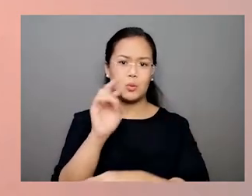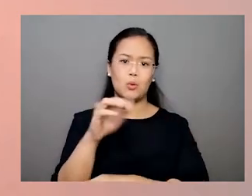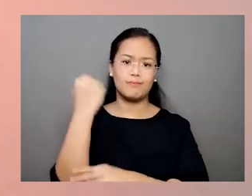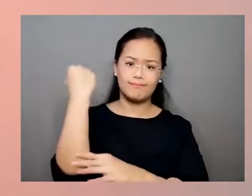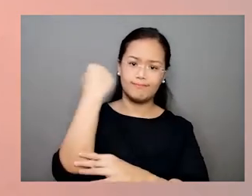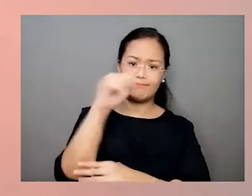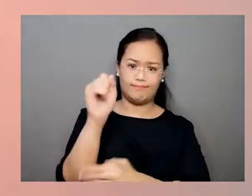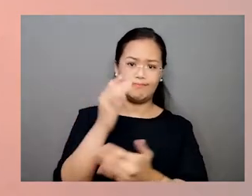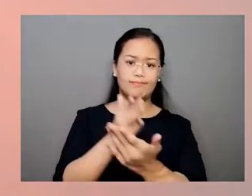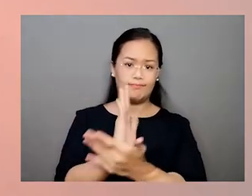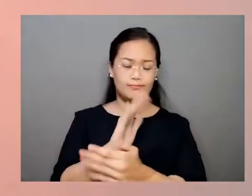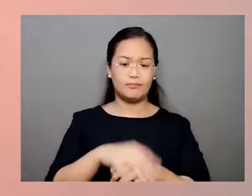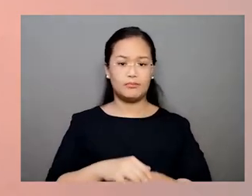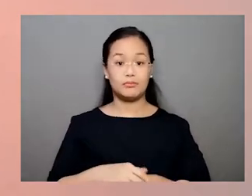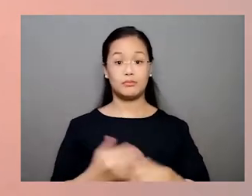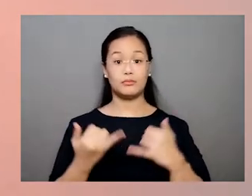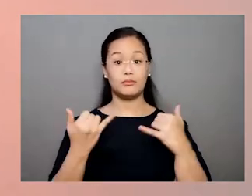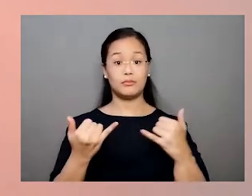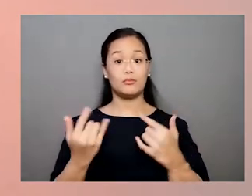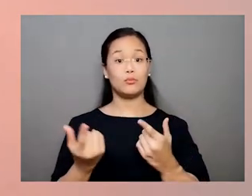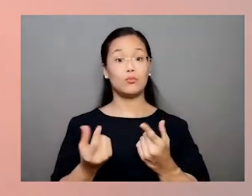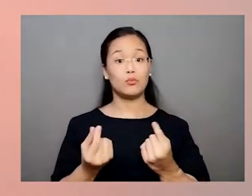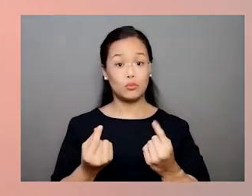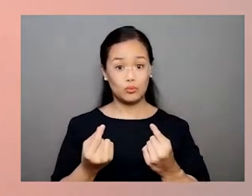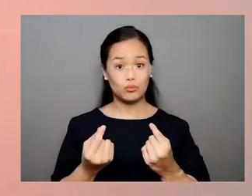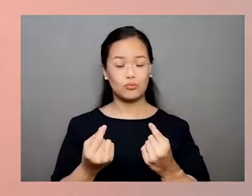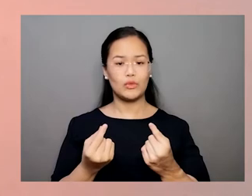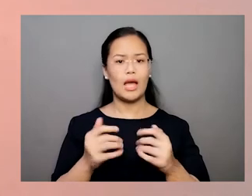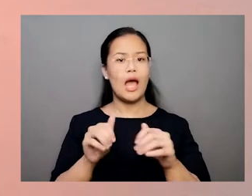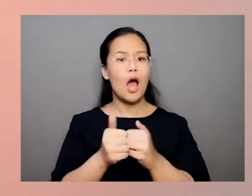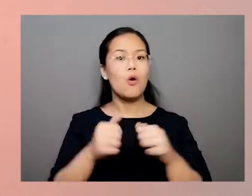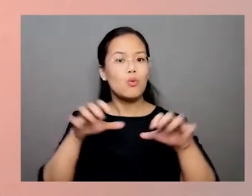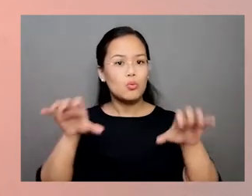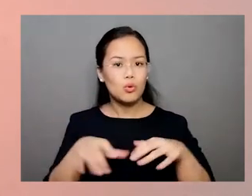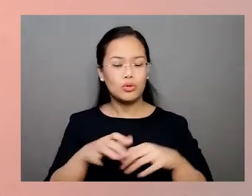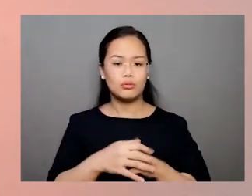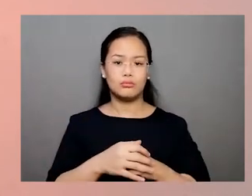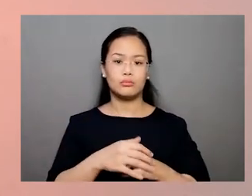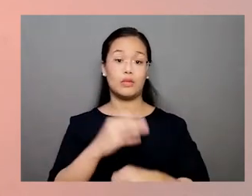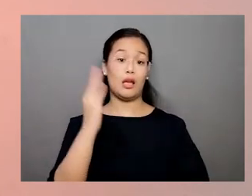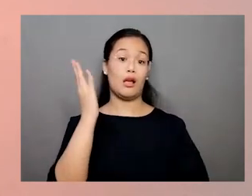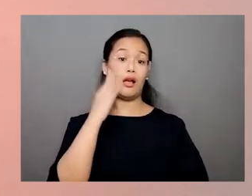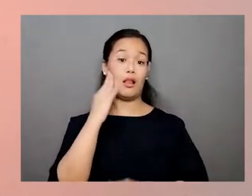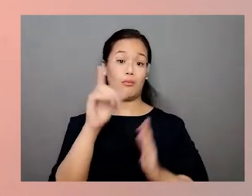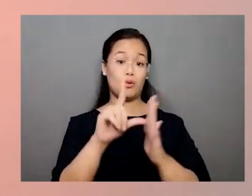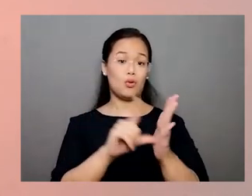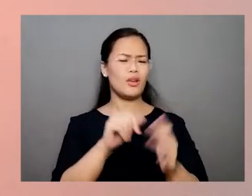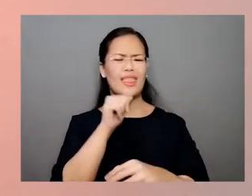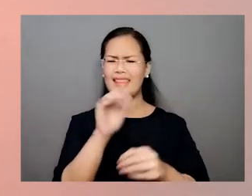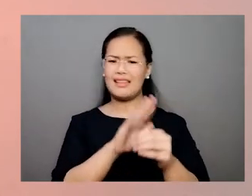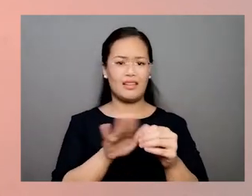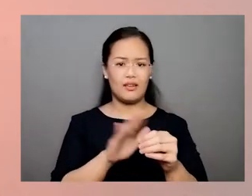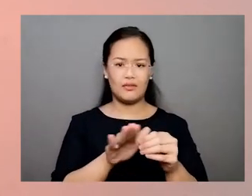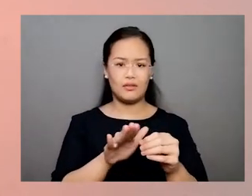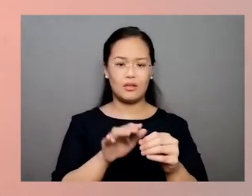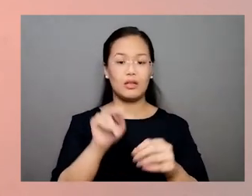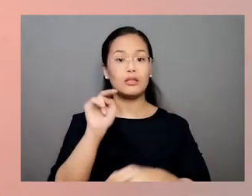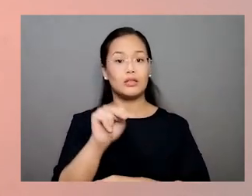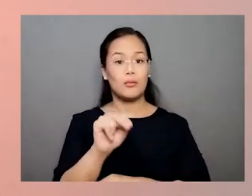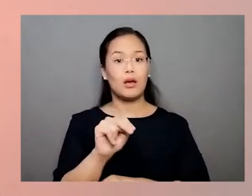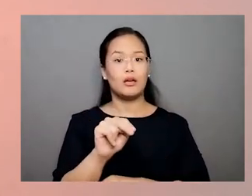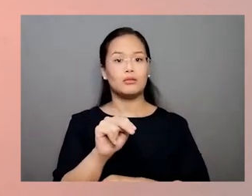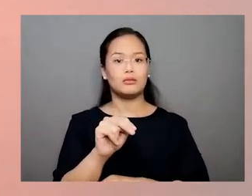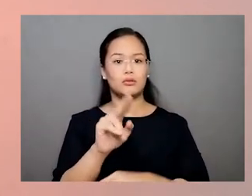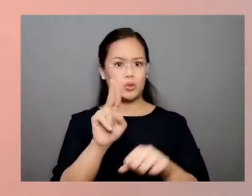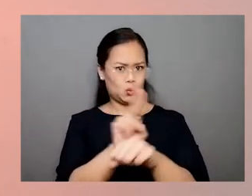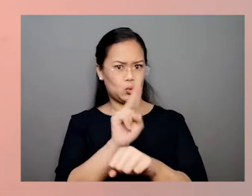violated. So now we go to taking action. Knowledge of the law is not enough. You must